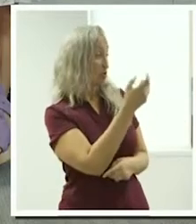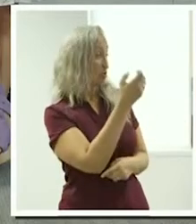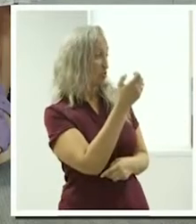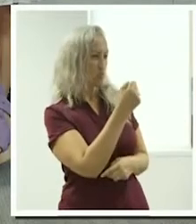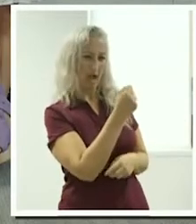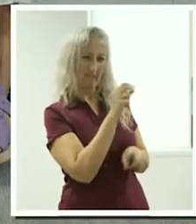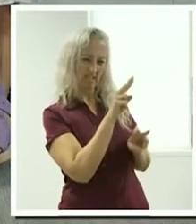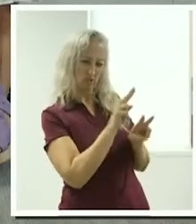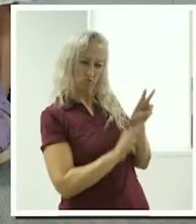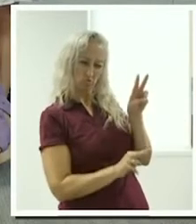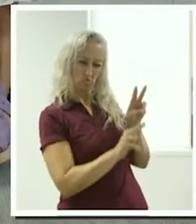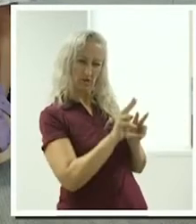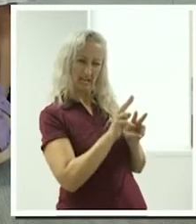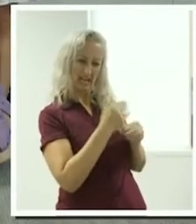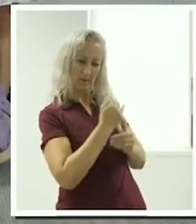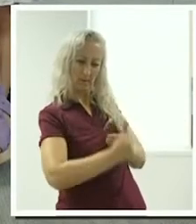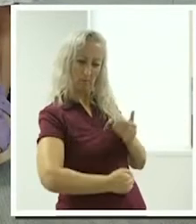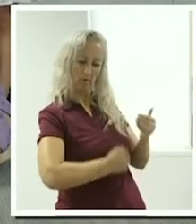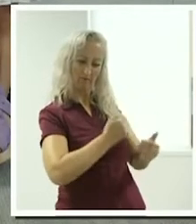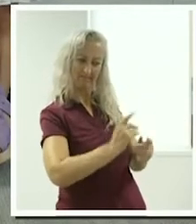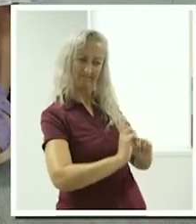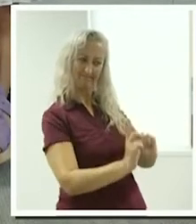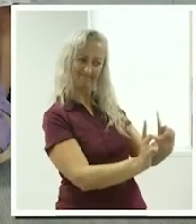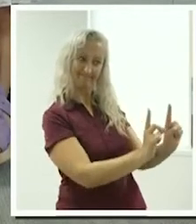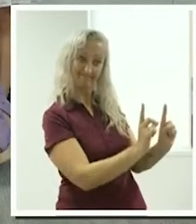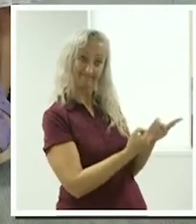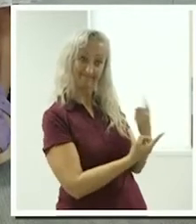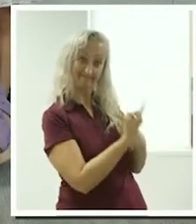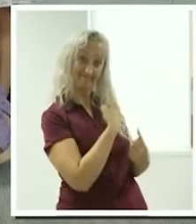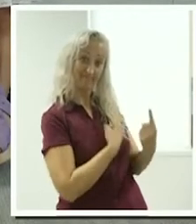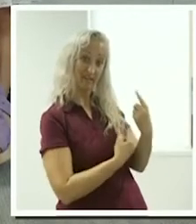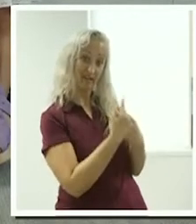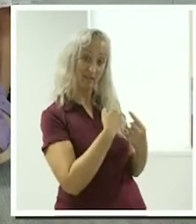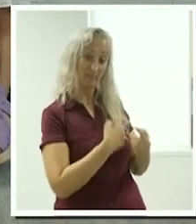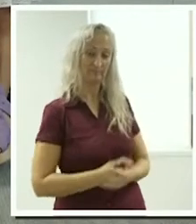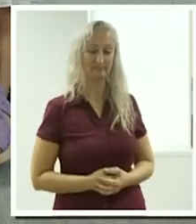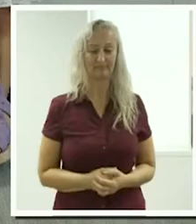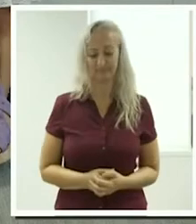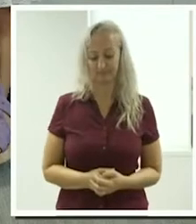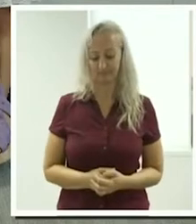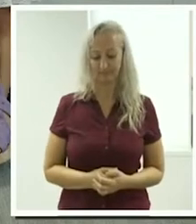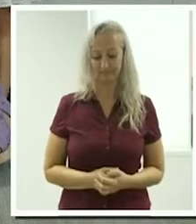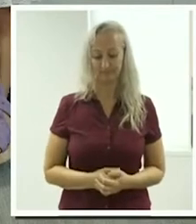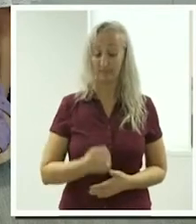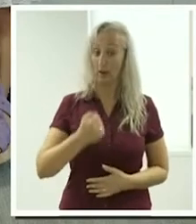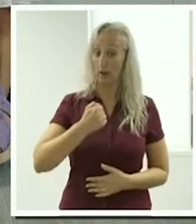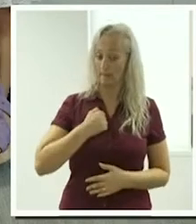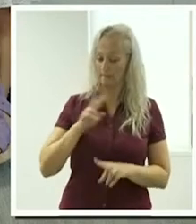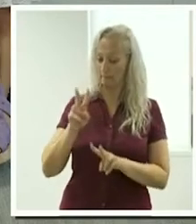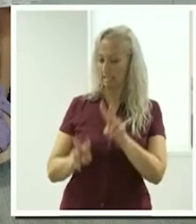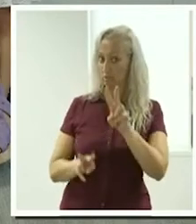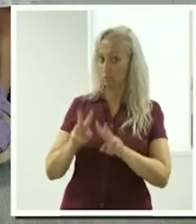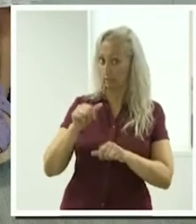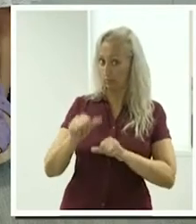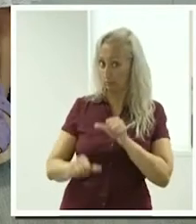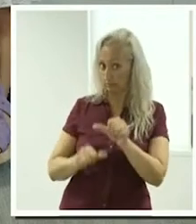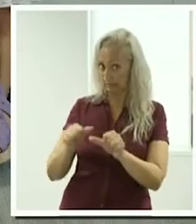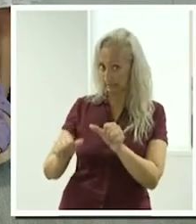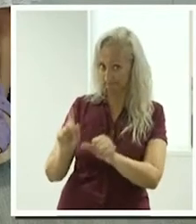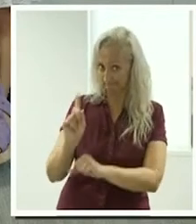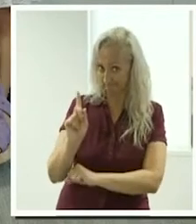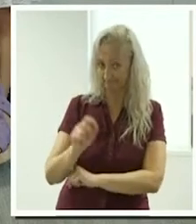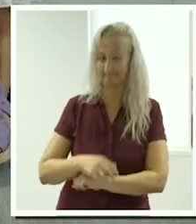process and you might like to elaborate on that and then I'll ask others for comments on it. My screening process is that